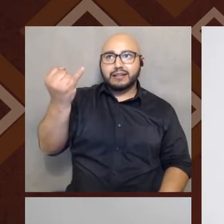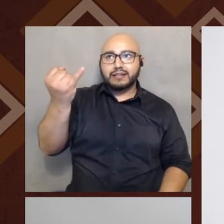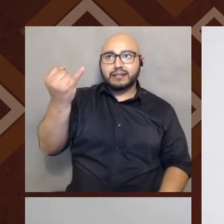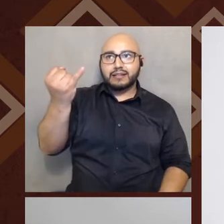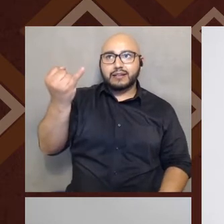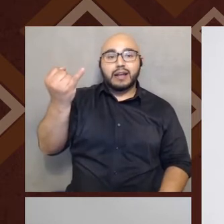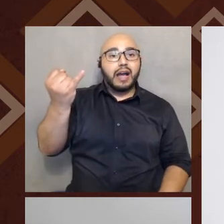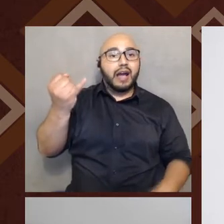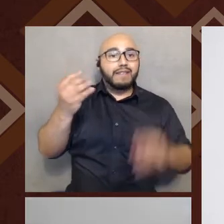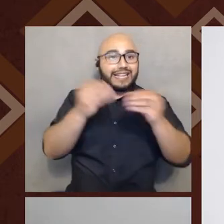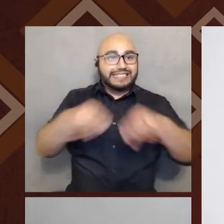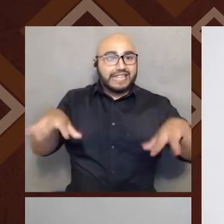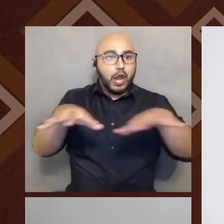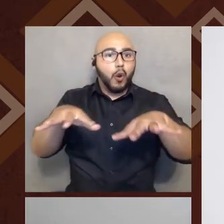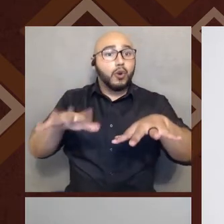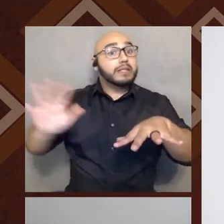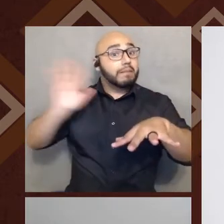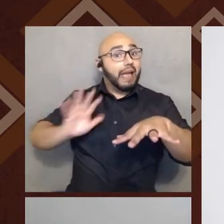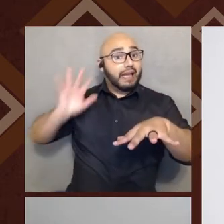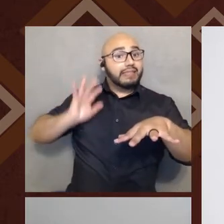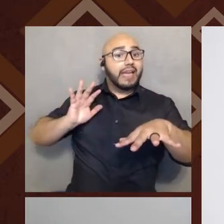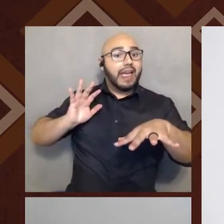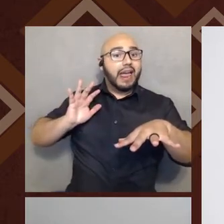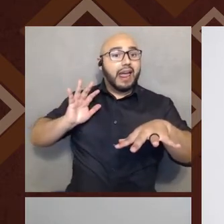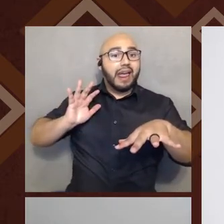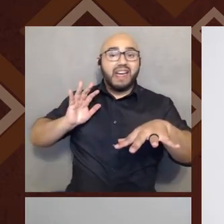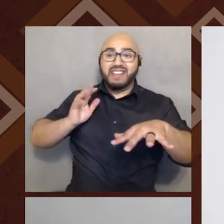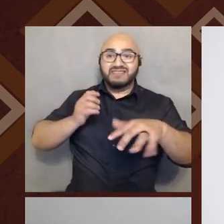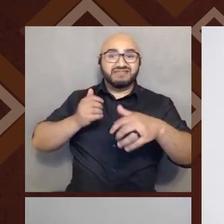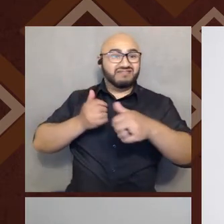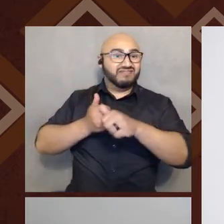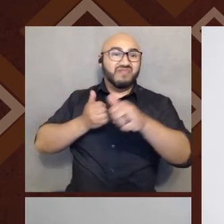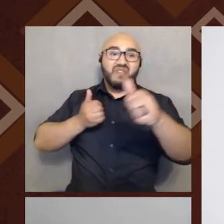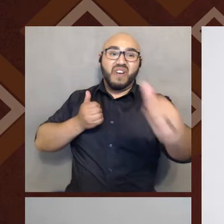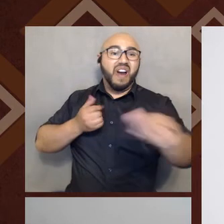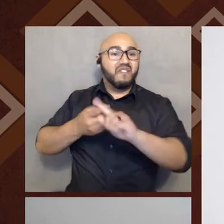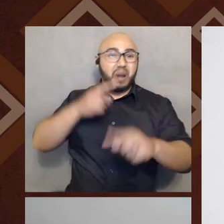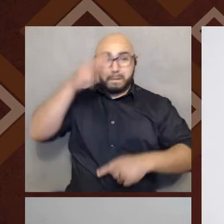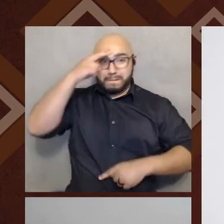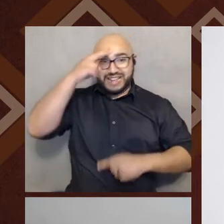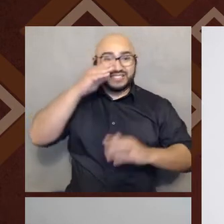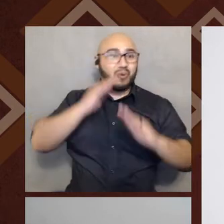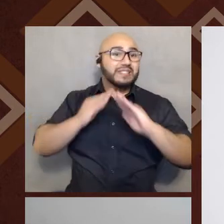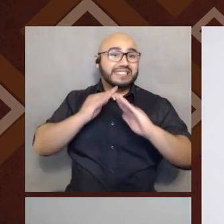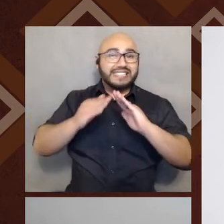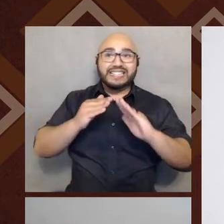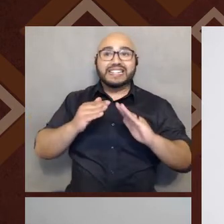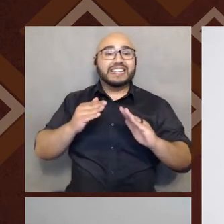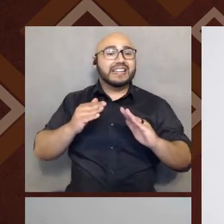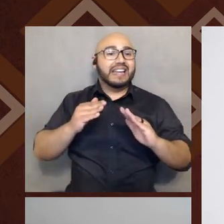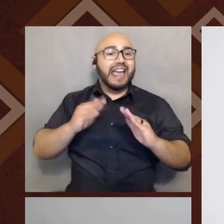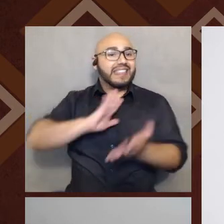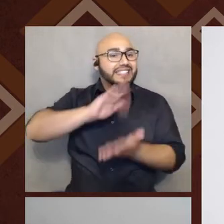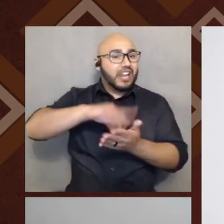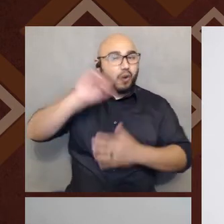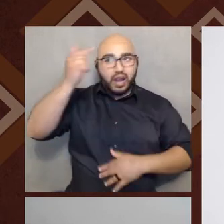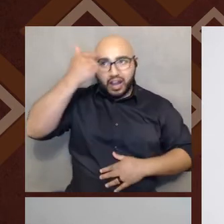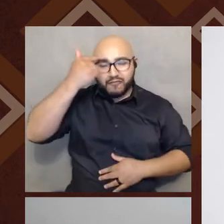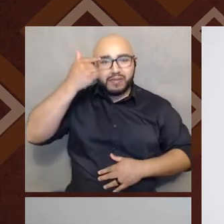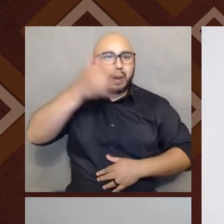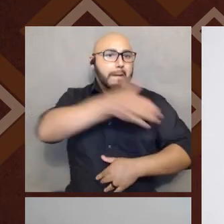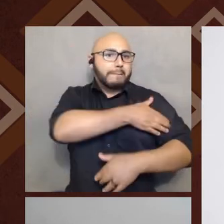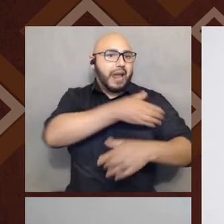these territories that at the time, um, were so far away from, you know, Mexico city and the center of, of kind of government and power in Mexico,